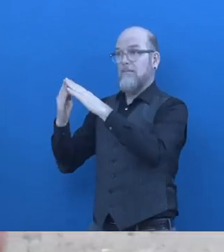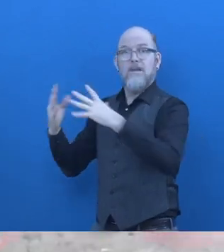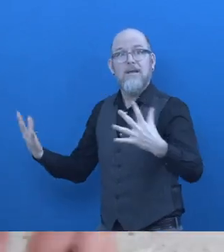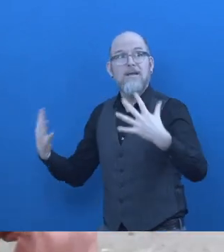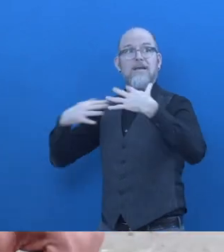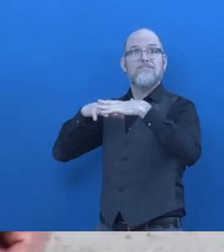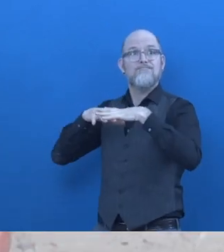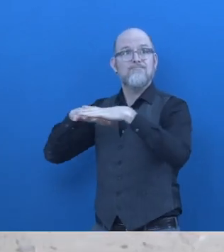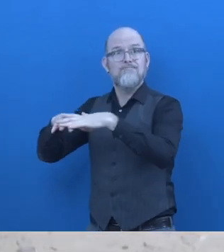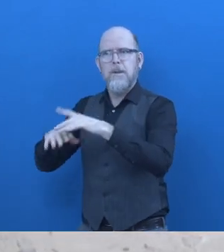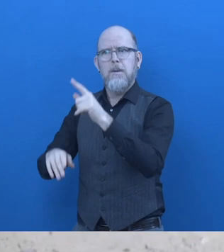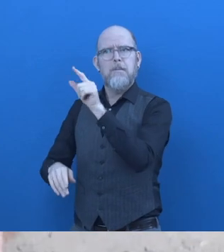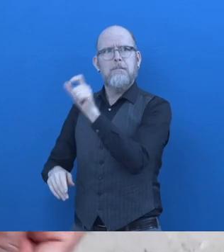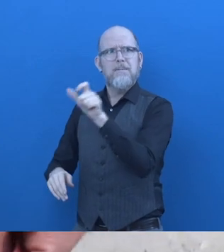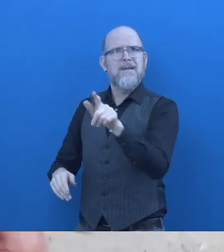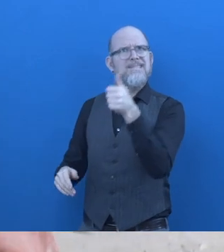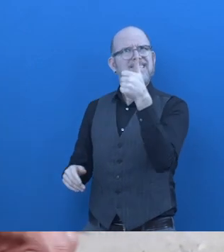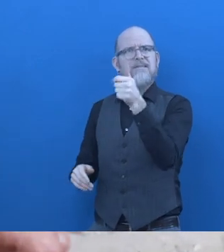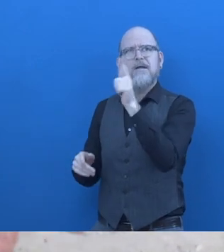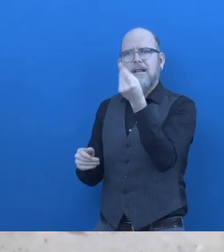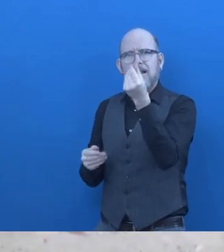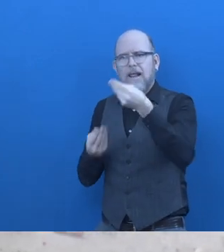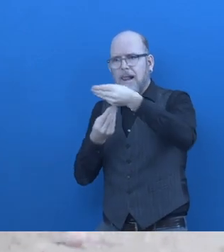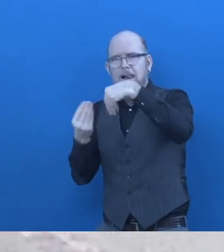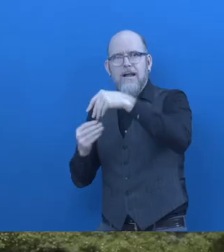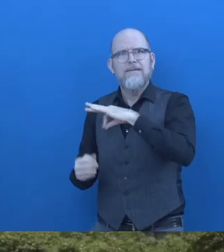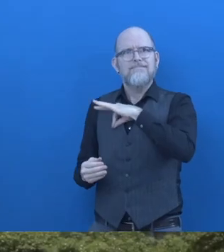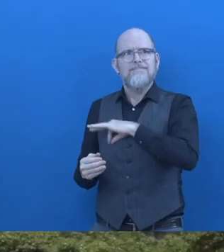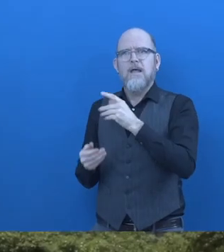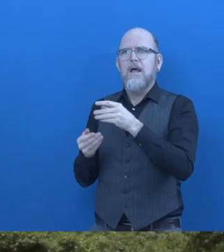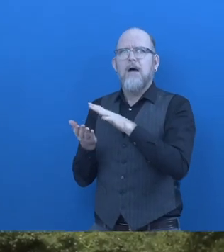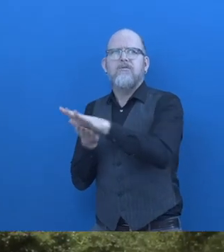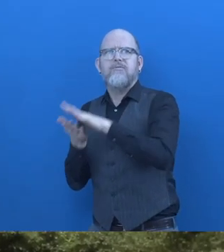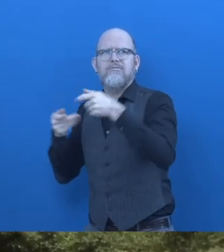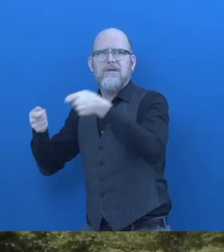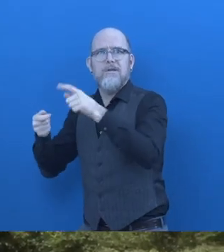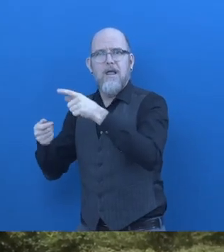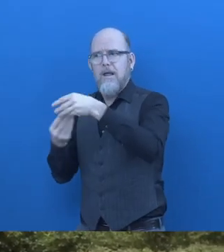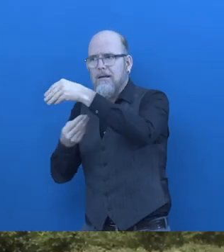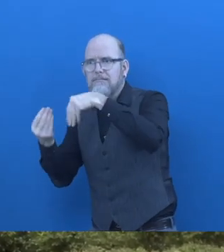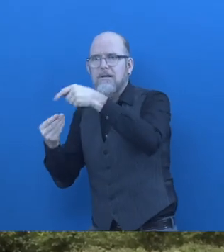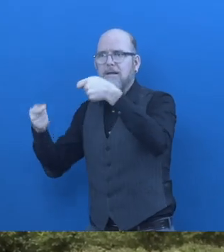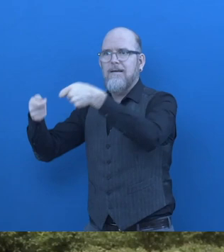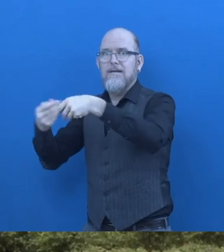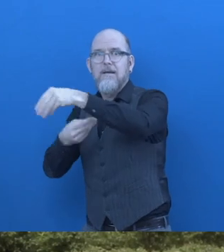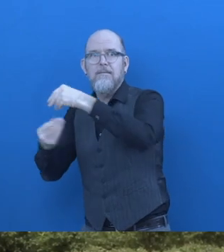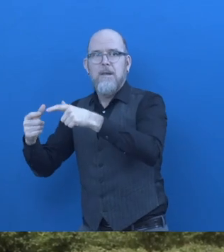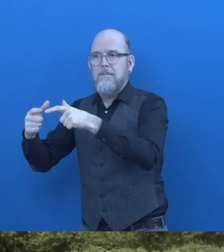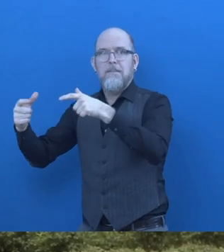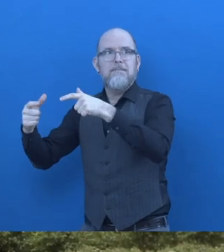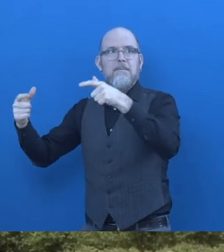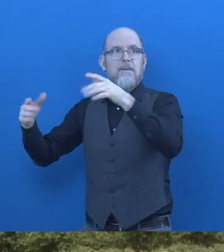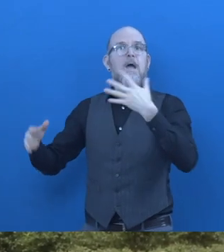and they are doing their own savings and also incorporated their other group savings and also the other